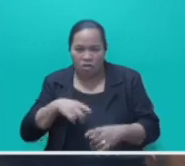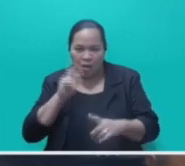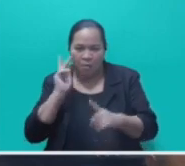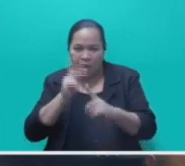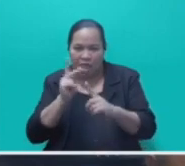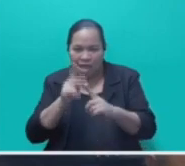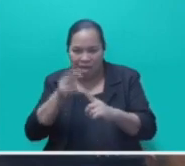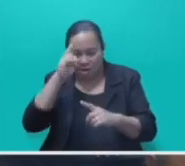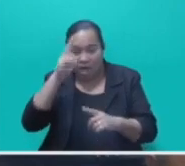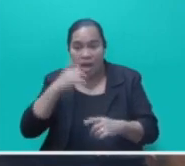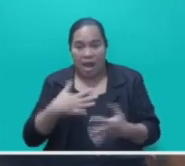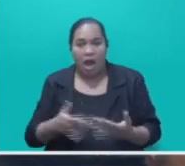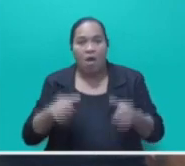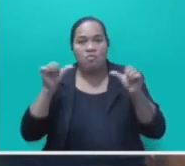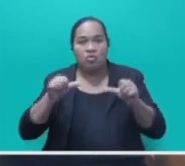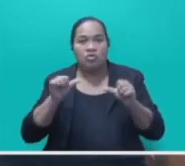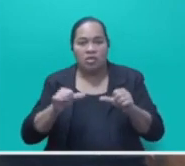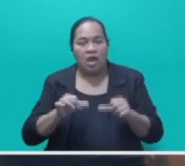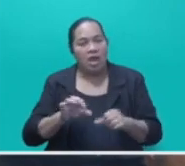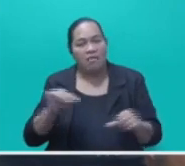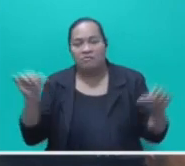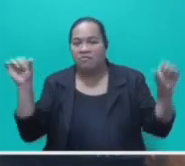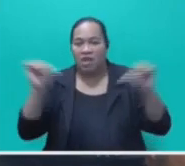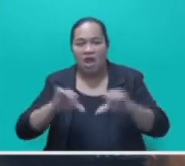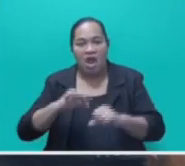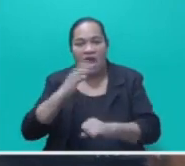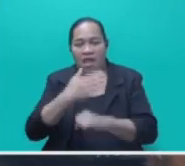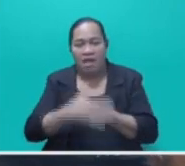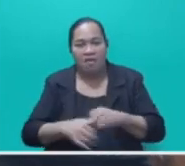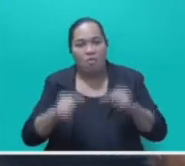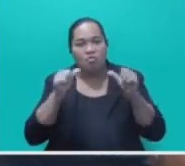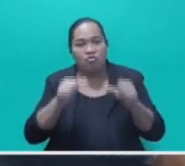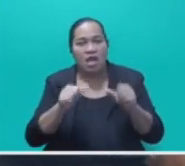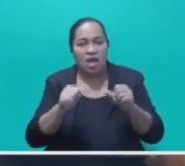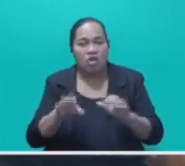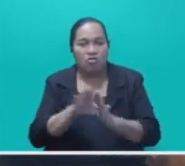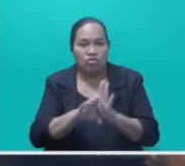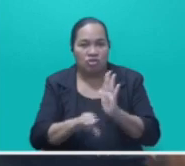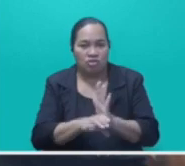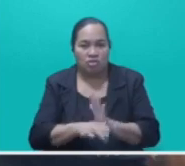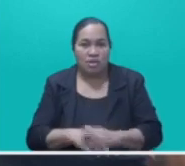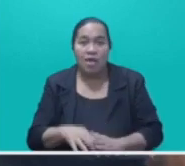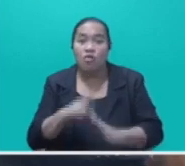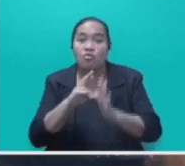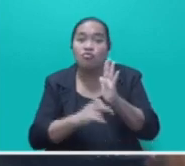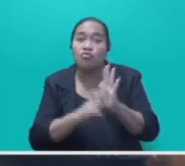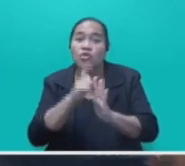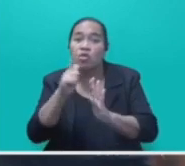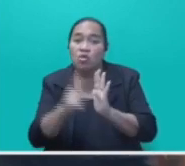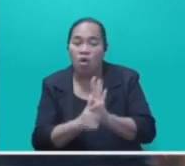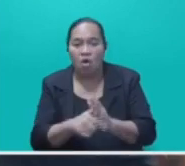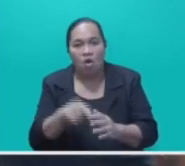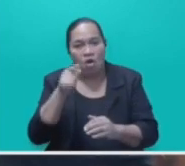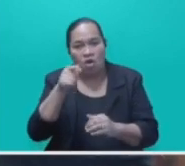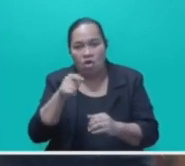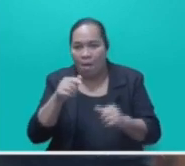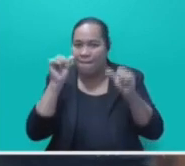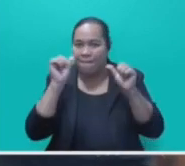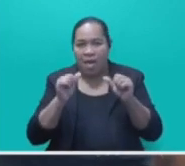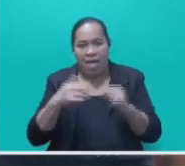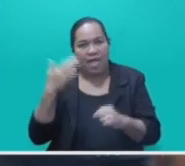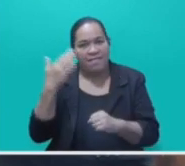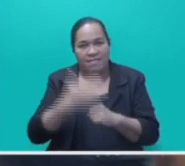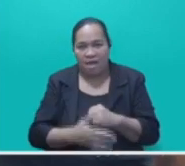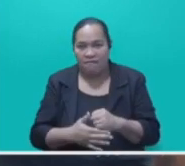But because the president has failed to protect the Constitution, the rule of law, and failed to halt the resultant